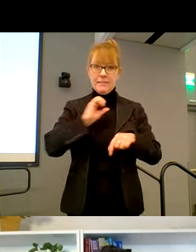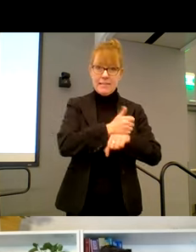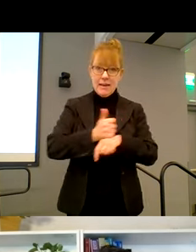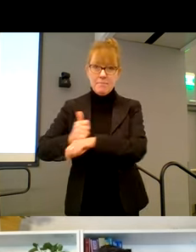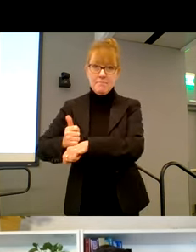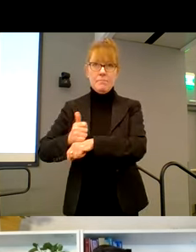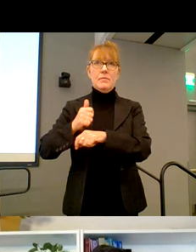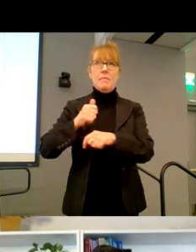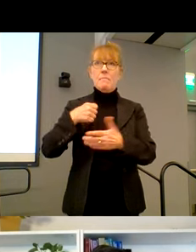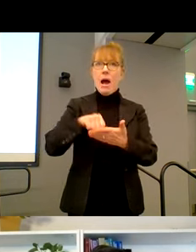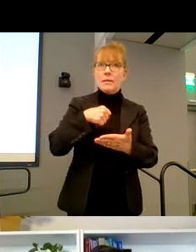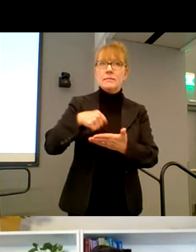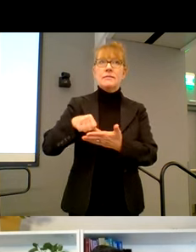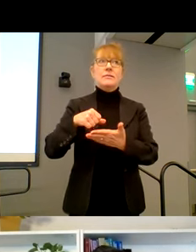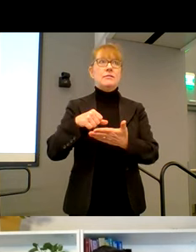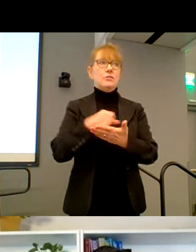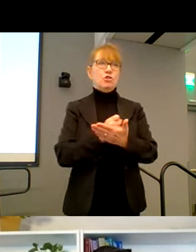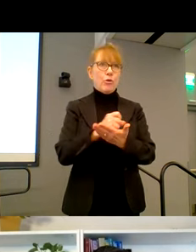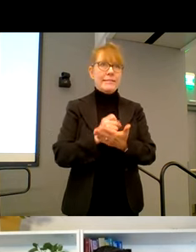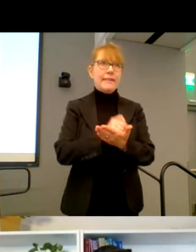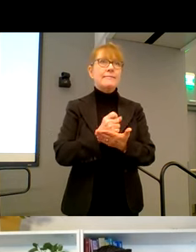in a fashion that's really individualized for the person.